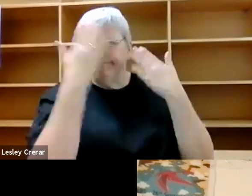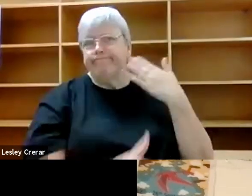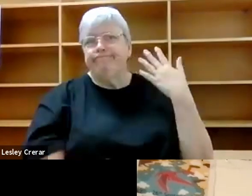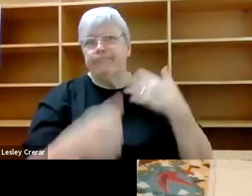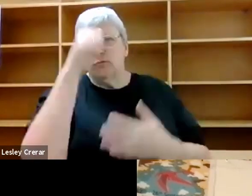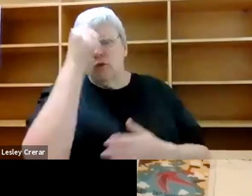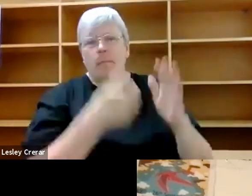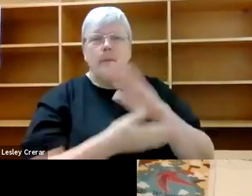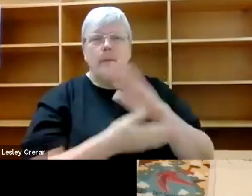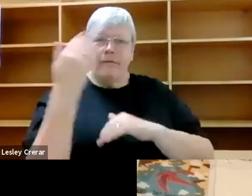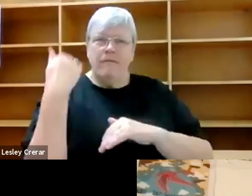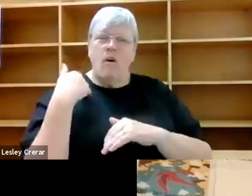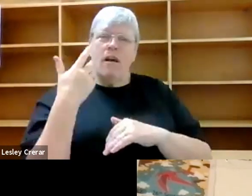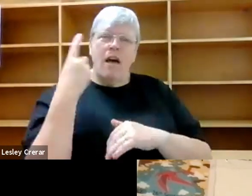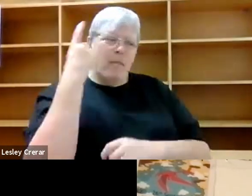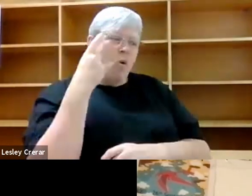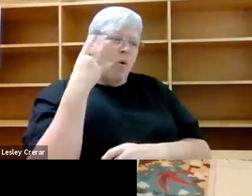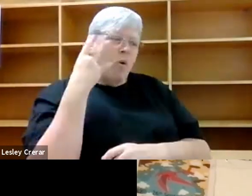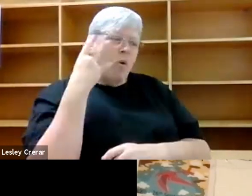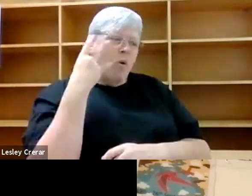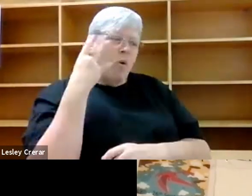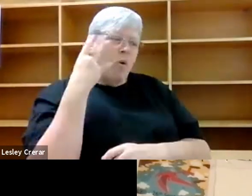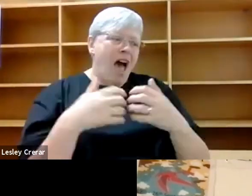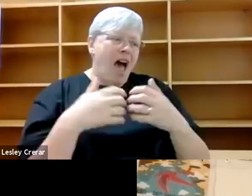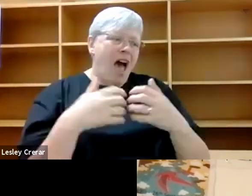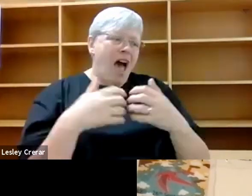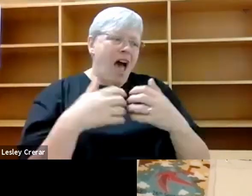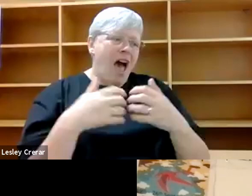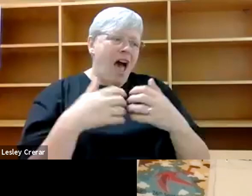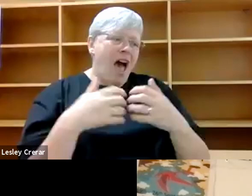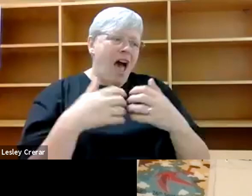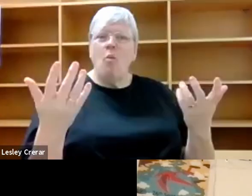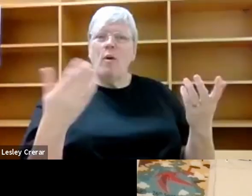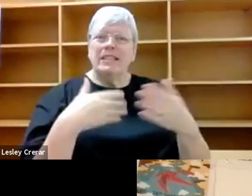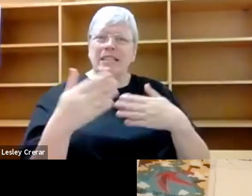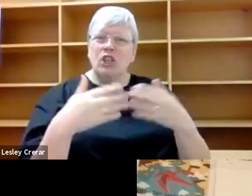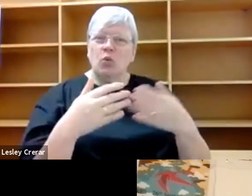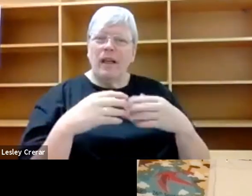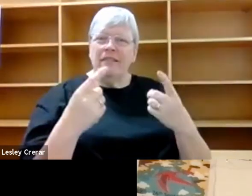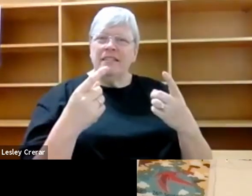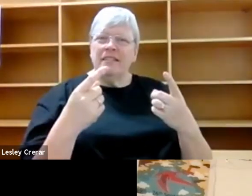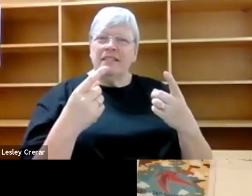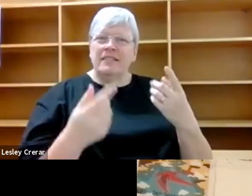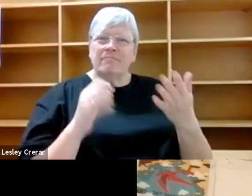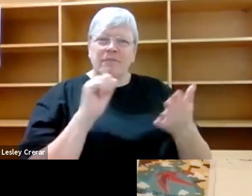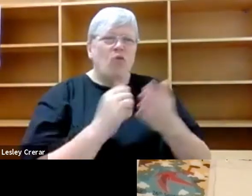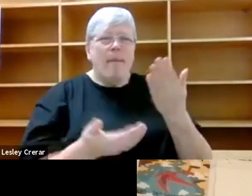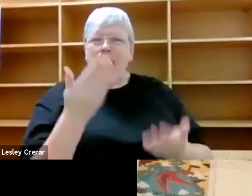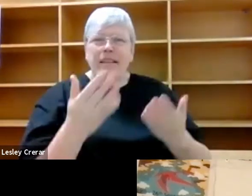in your writing, how do you deal with, you know, the difference between, how do you strike a balance between